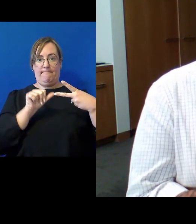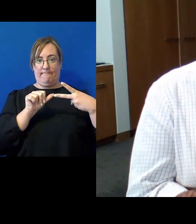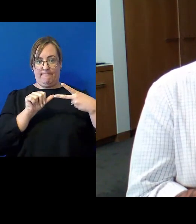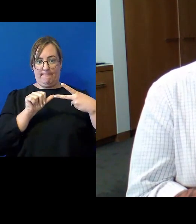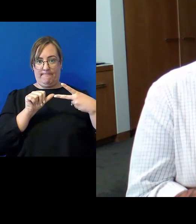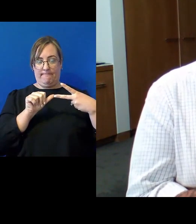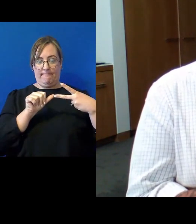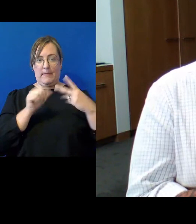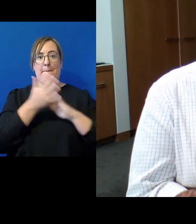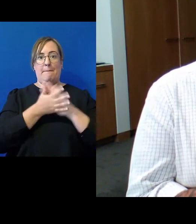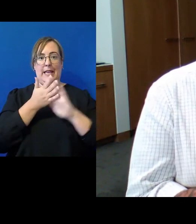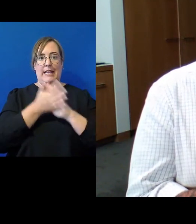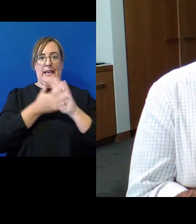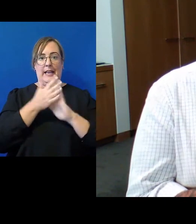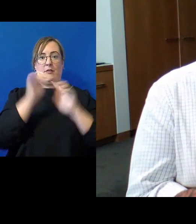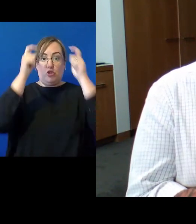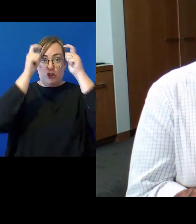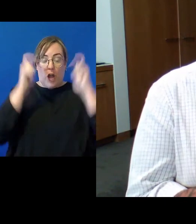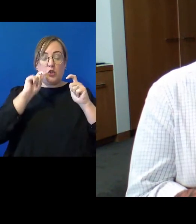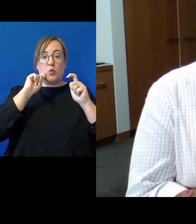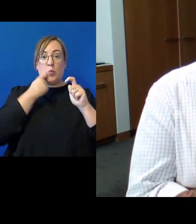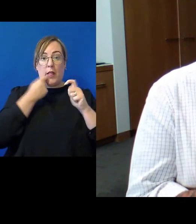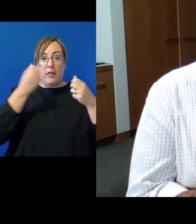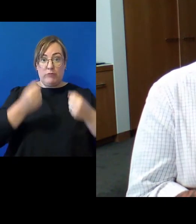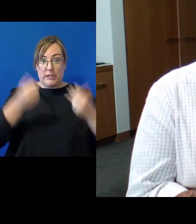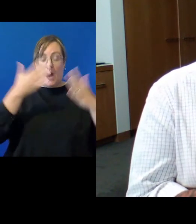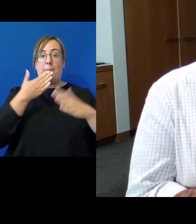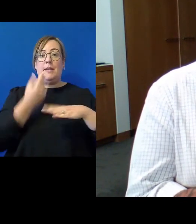his or her honour will retire please stand